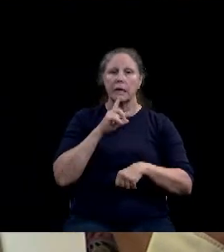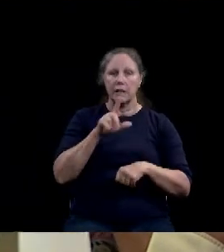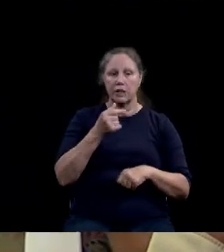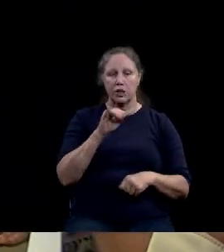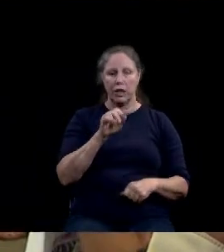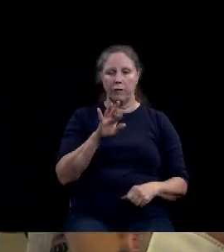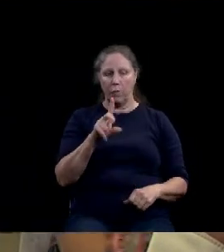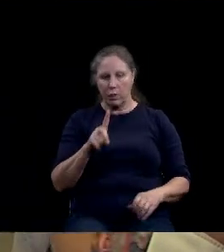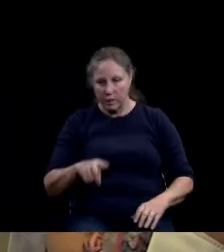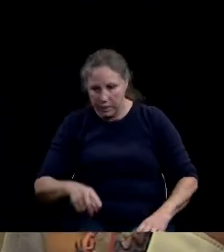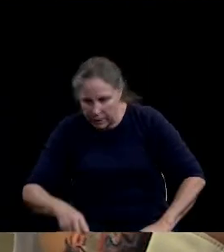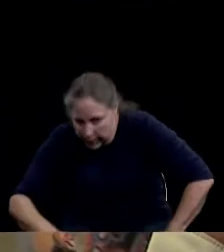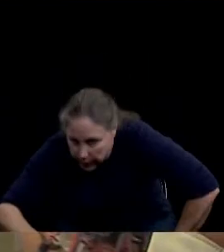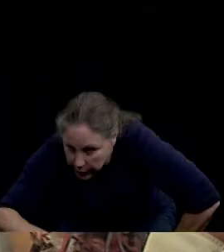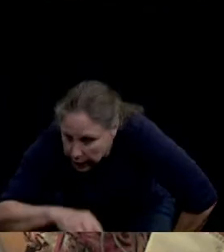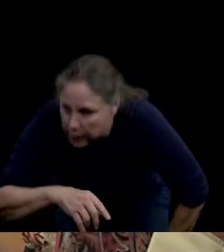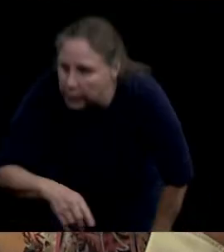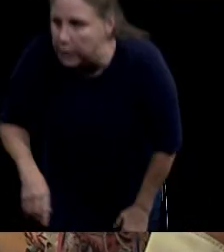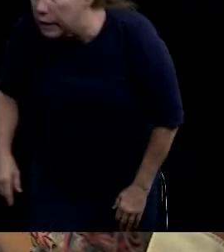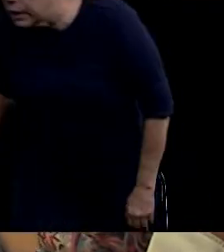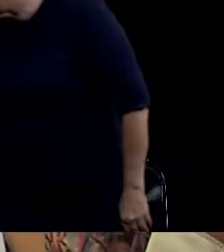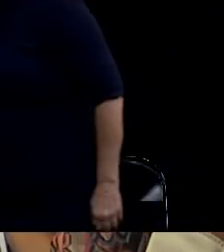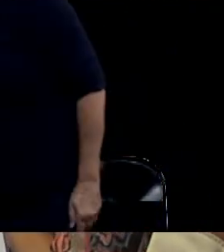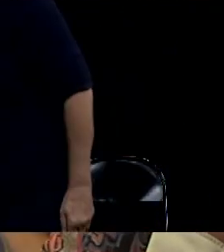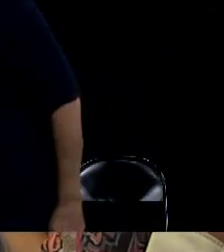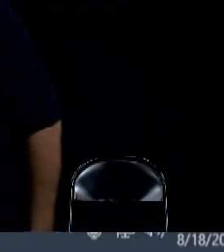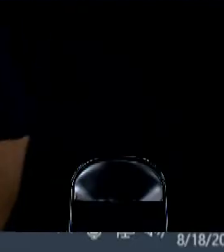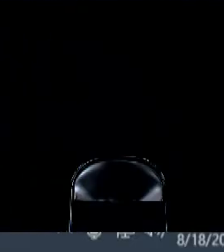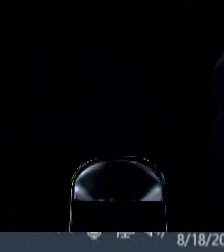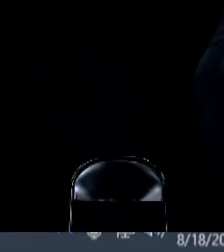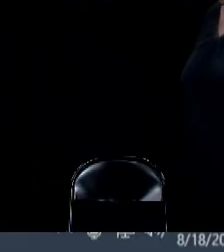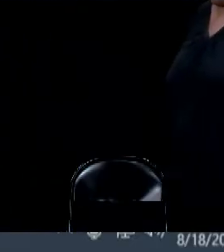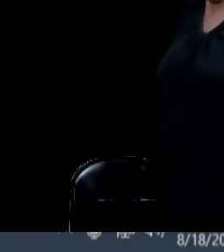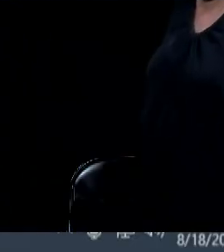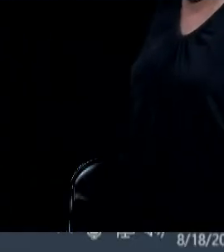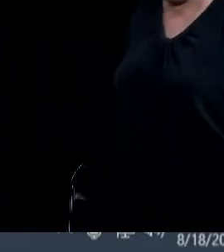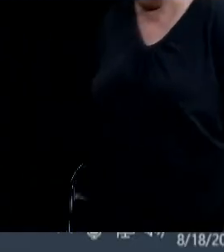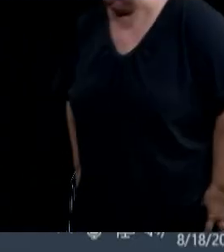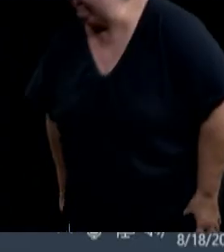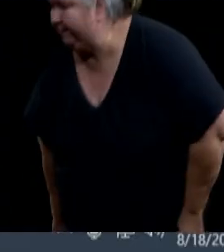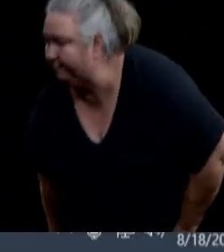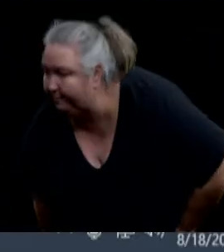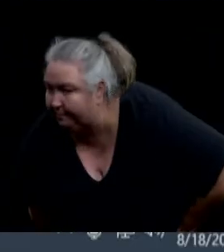Mayor and Council, those are all the comments that we received. Thank you, Asimura.